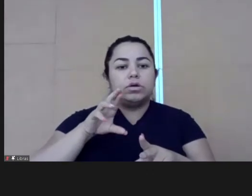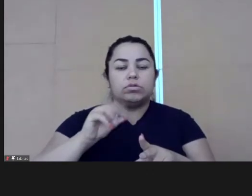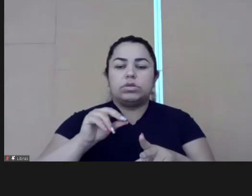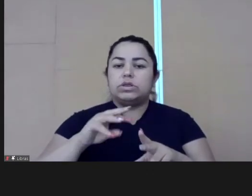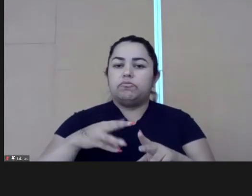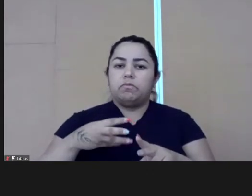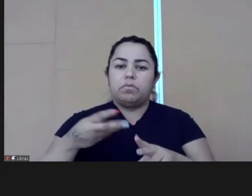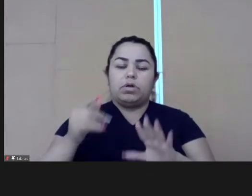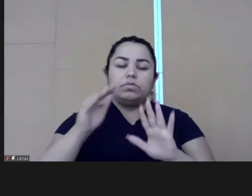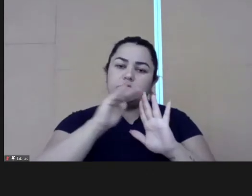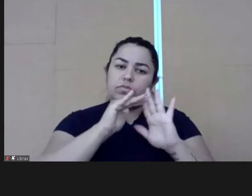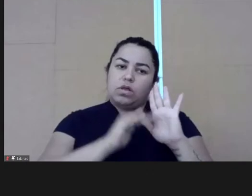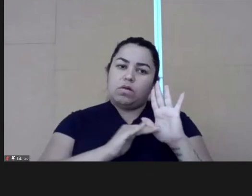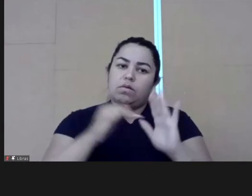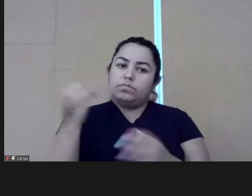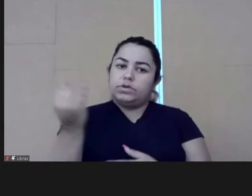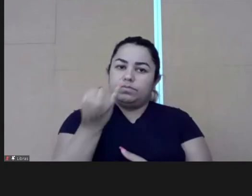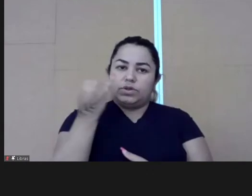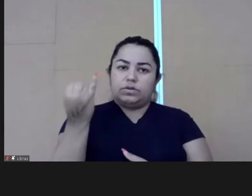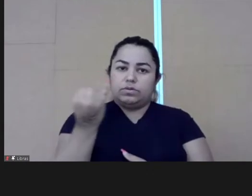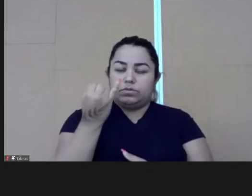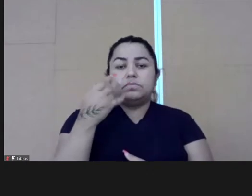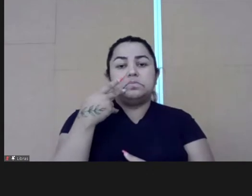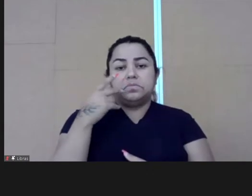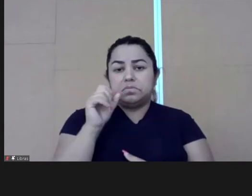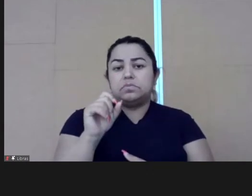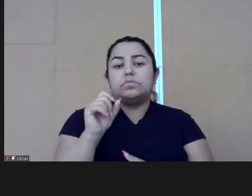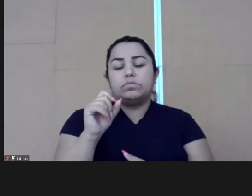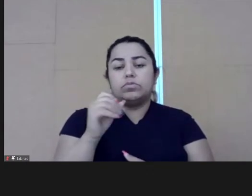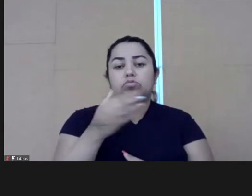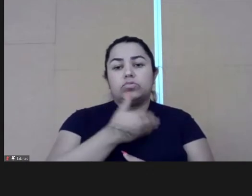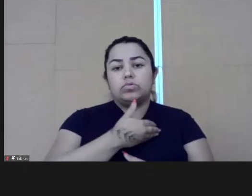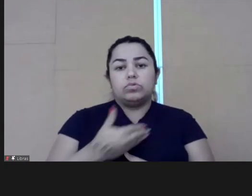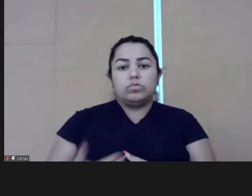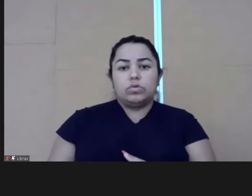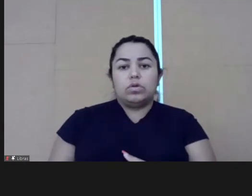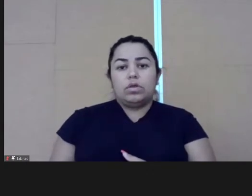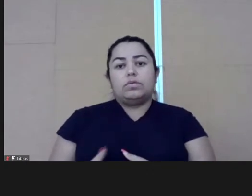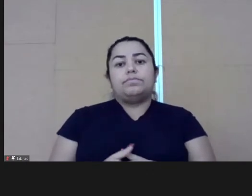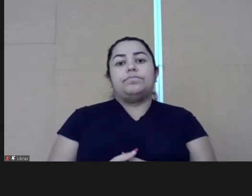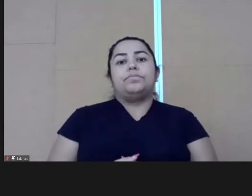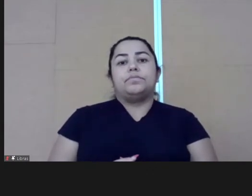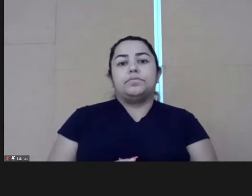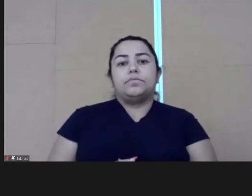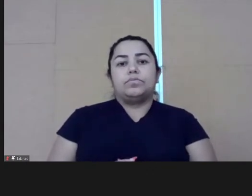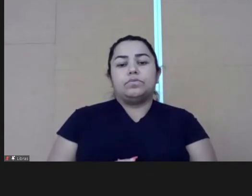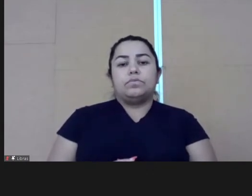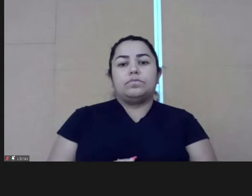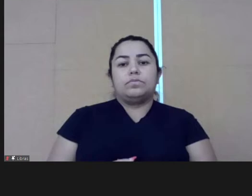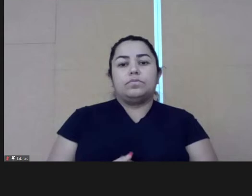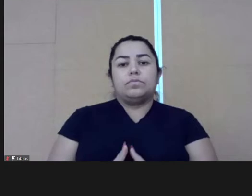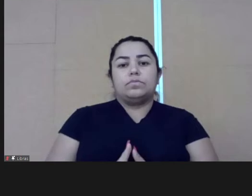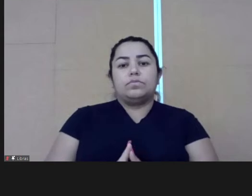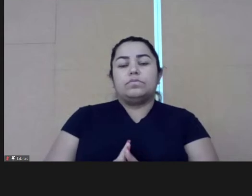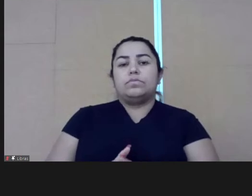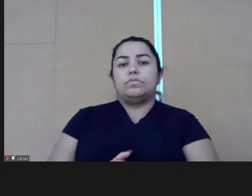and races and different topics that we can address for this governmental structure.